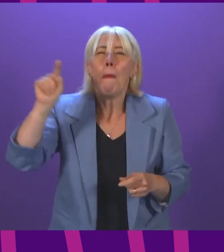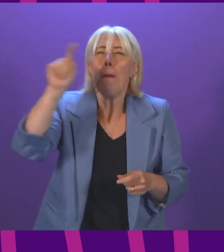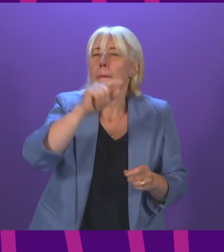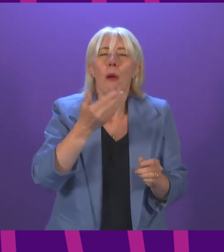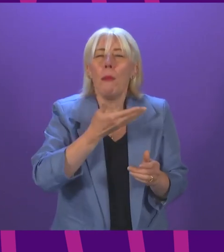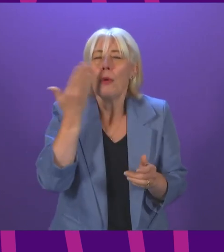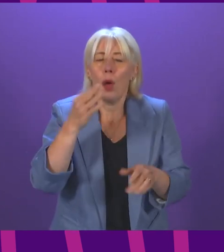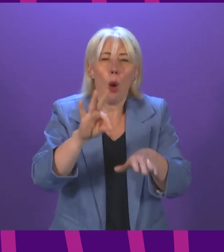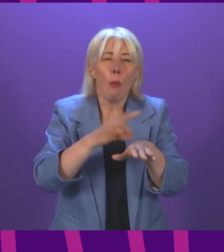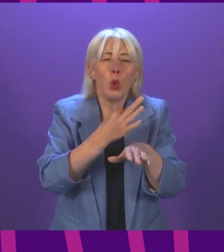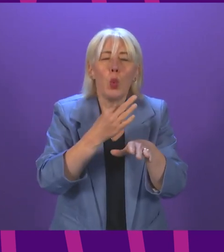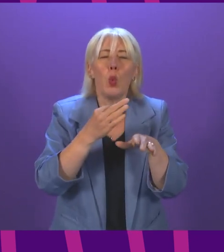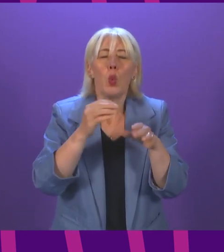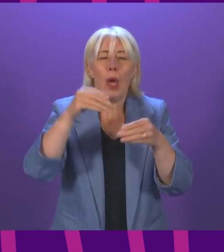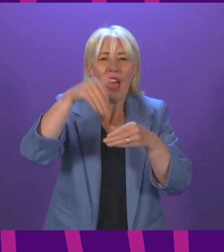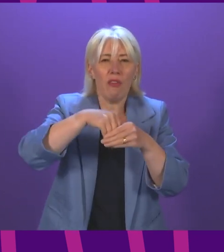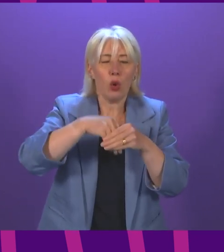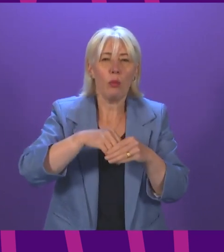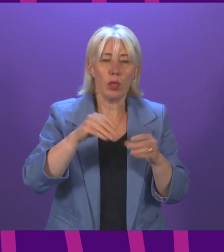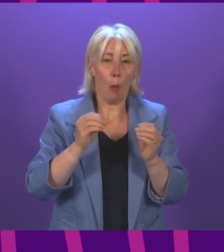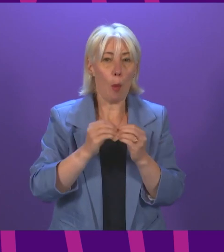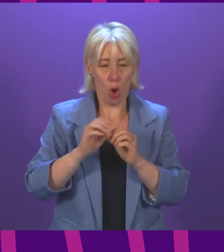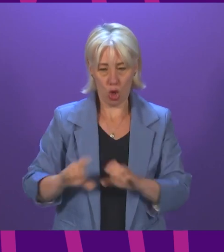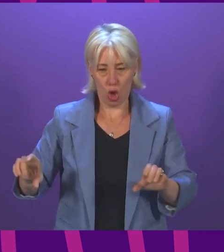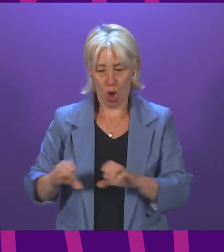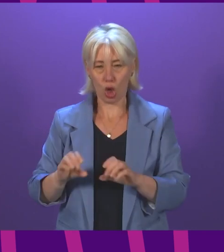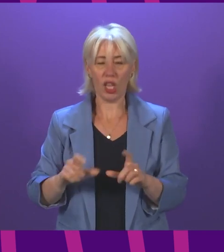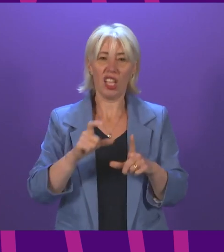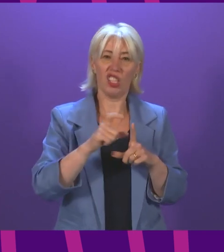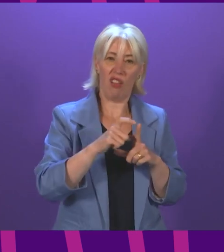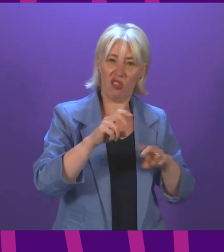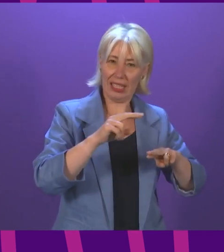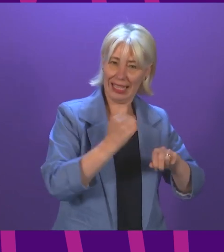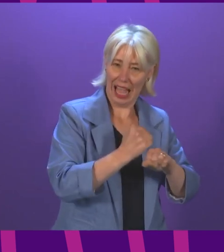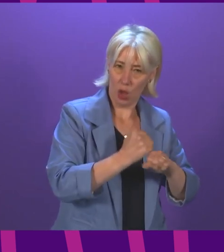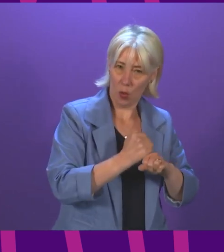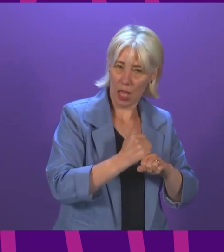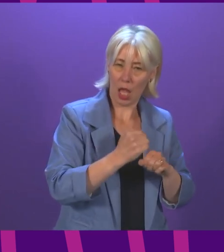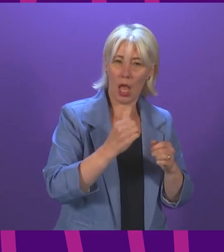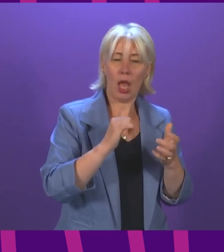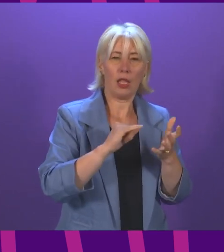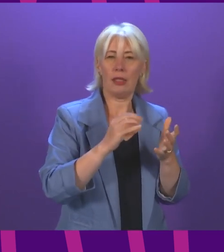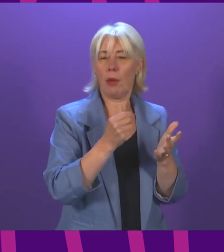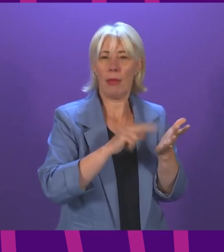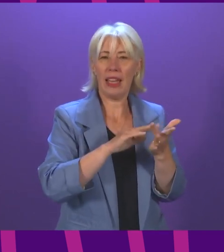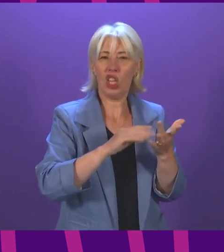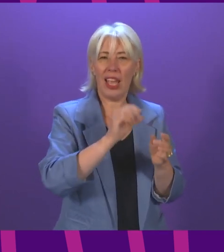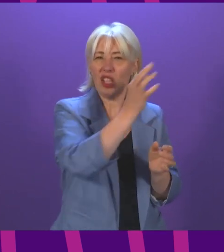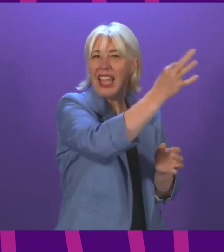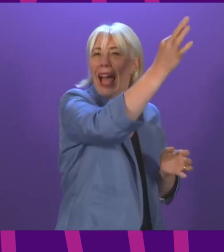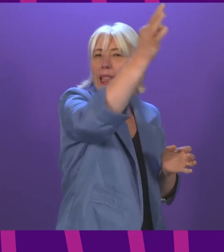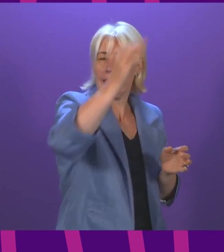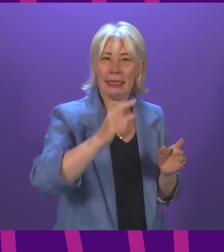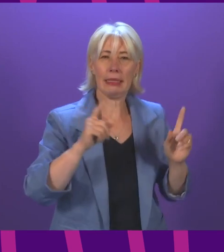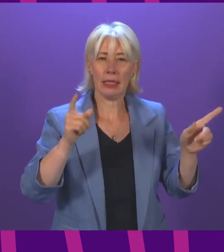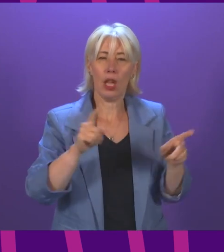community clinic model. These are NHS borders, Dumfries and Galloway, some parts of NHS Ireland and some island boards. In these